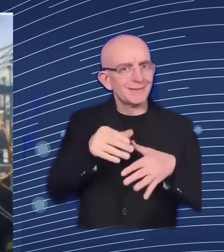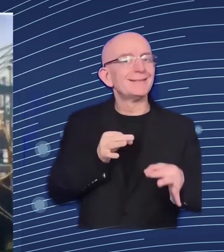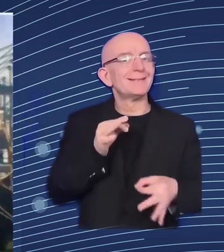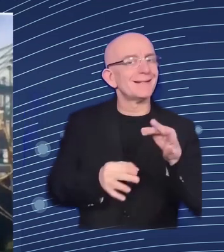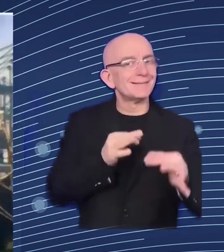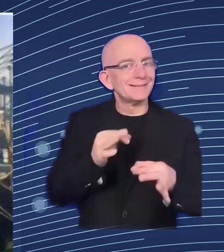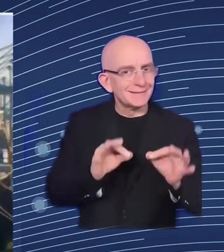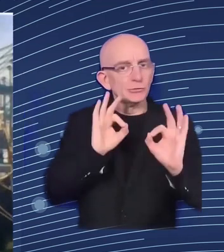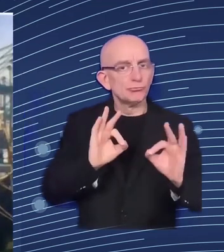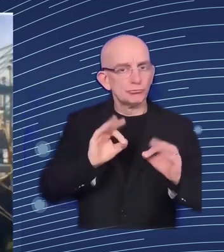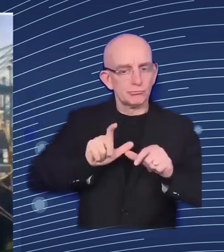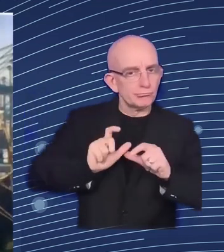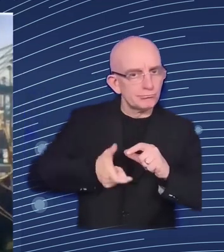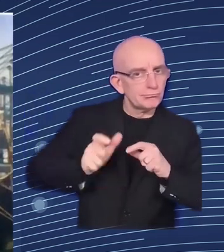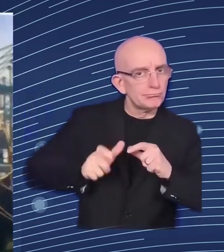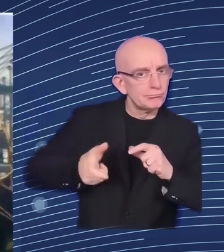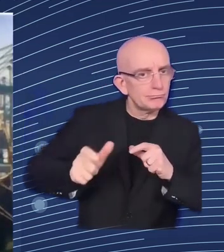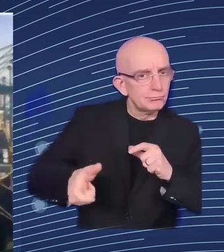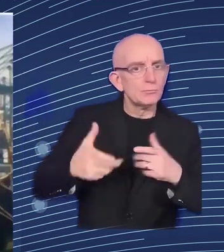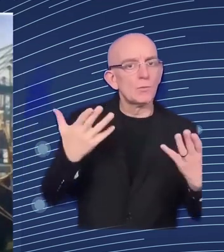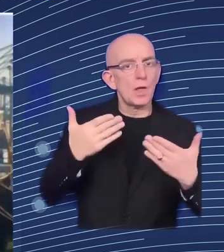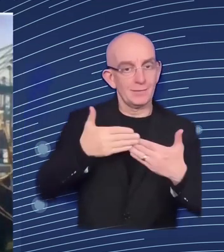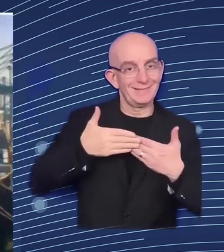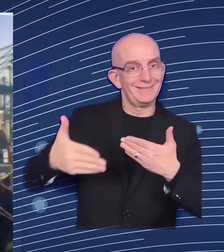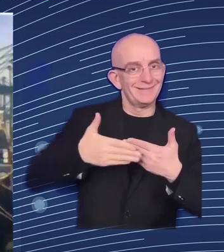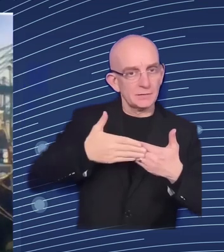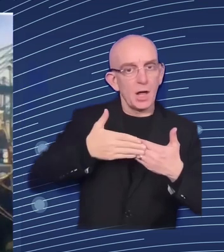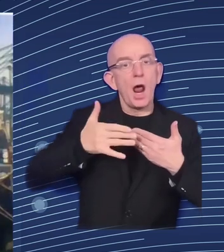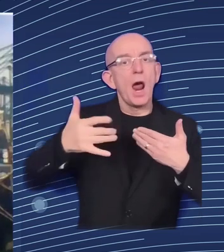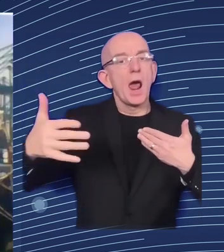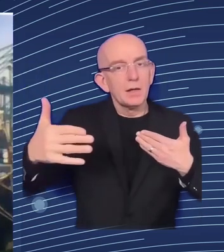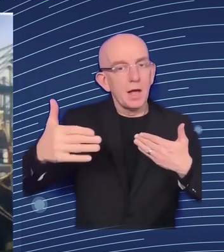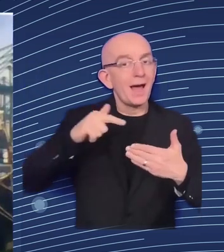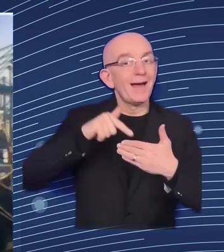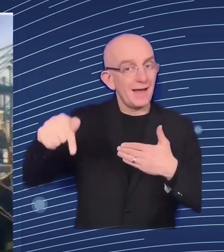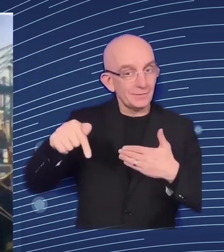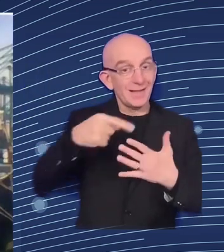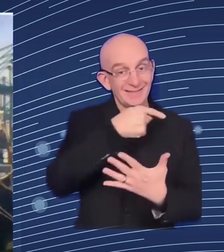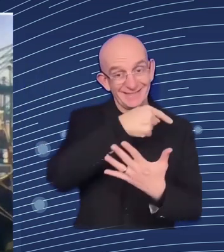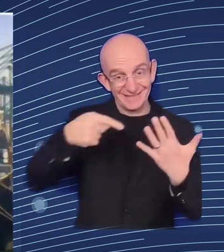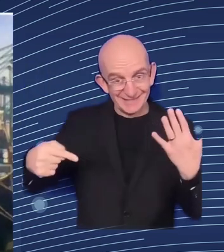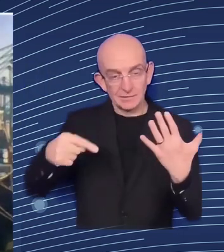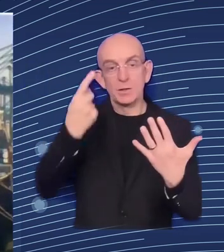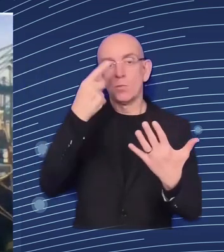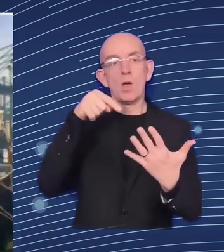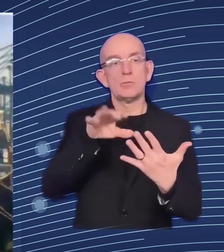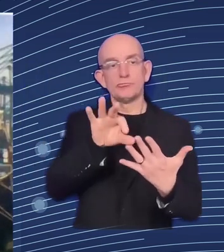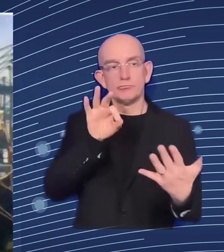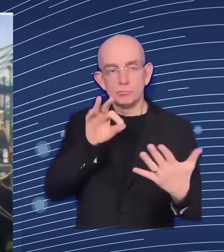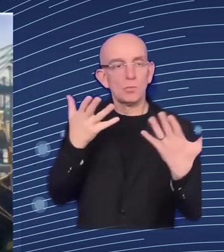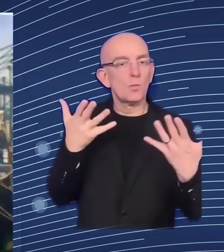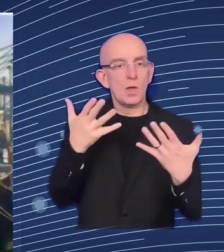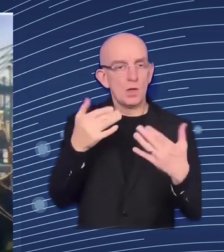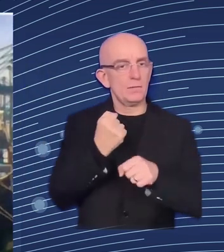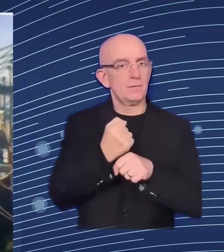identified is as i mentioned earlier very much the vocational educational system in particular because of the skills needs going